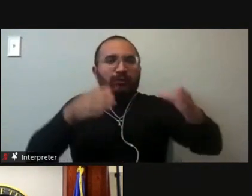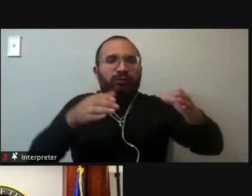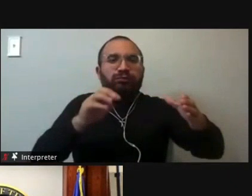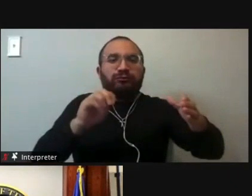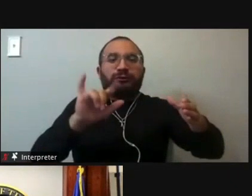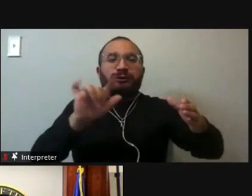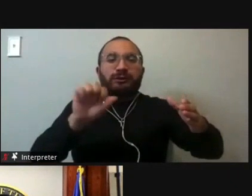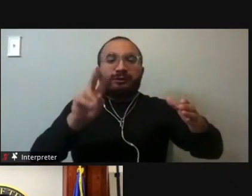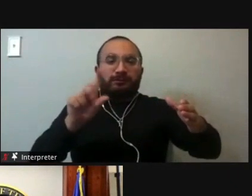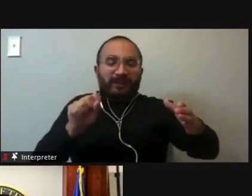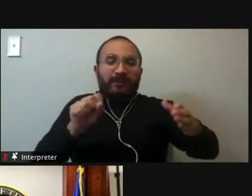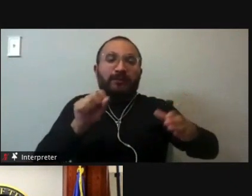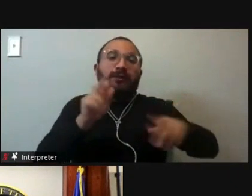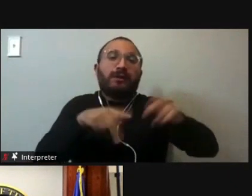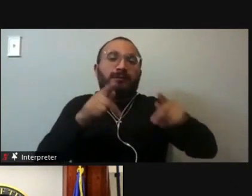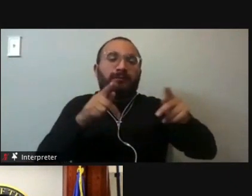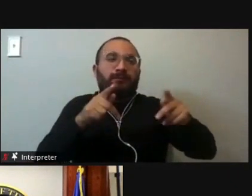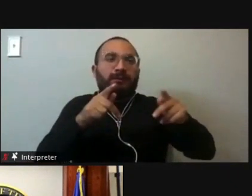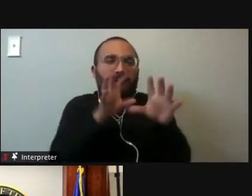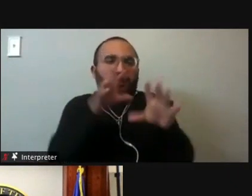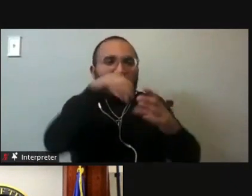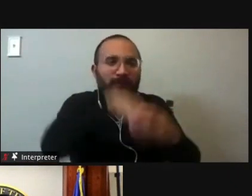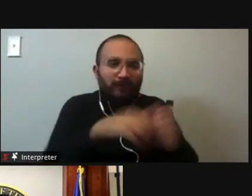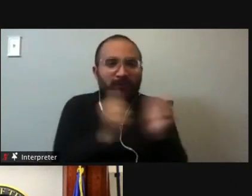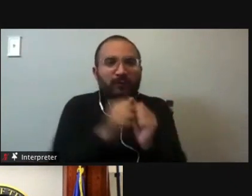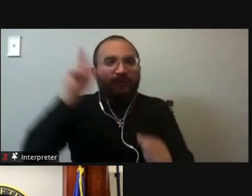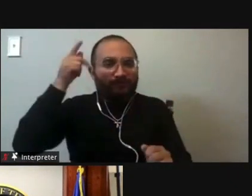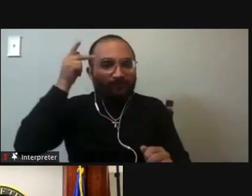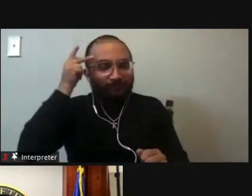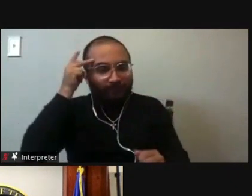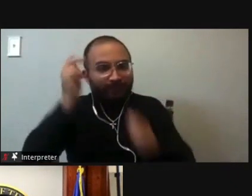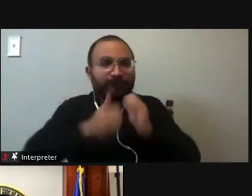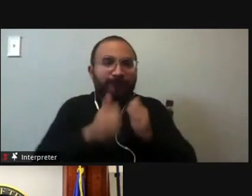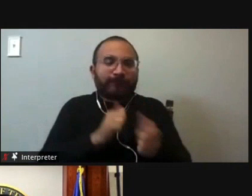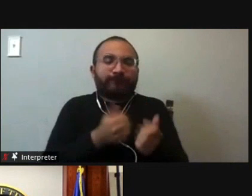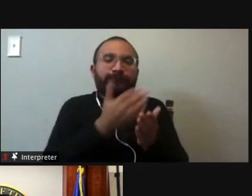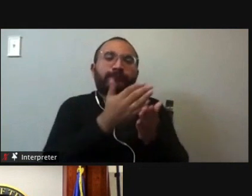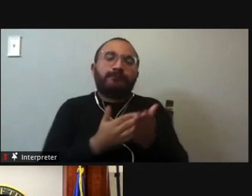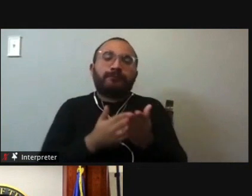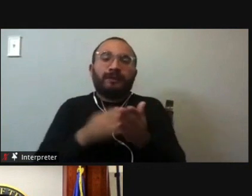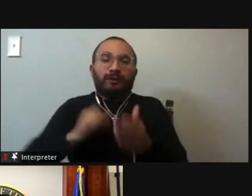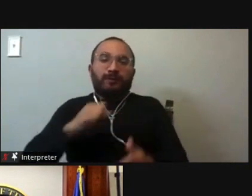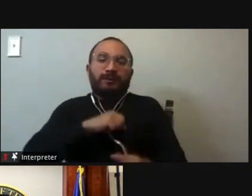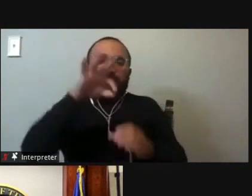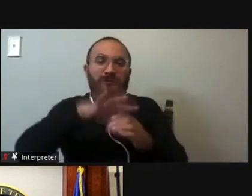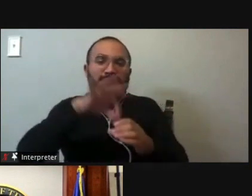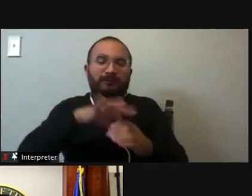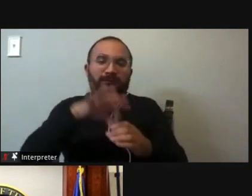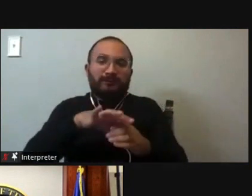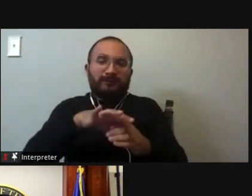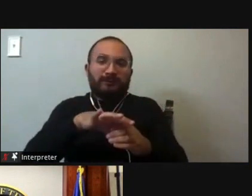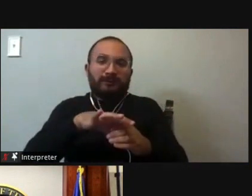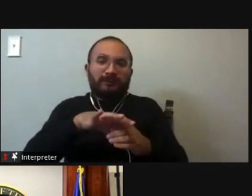many of them are well aware of the presidential debate or the presidential elections, some of the Senate elections, but rarely of the